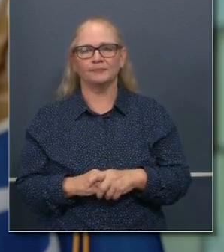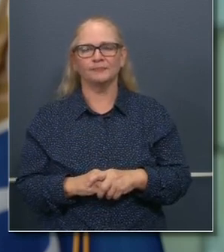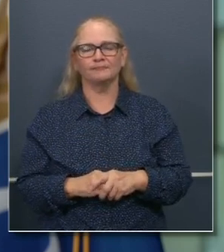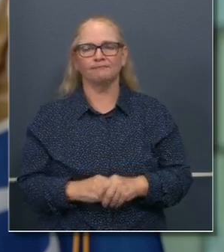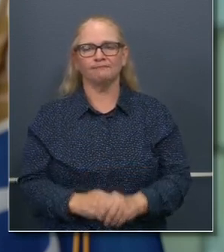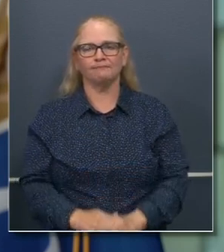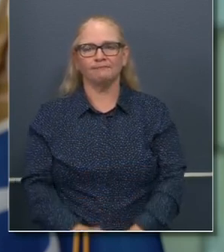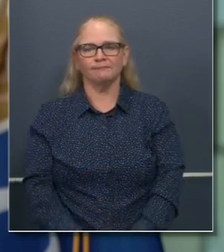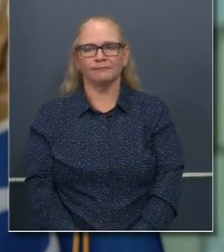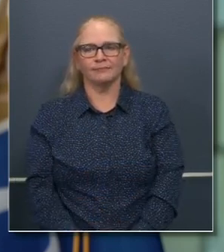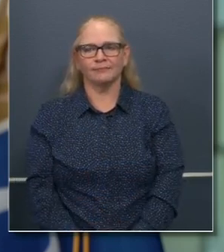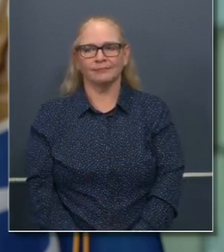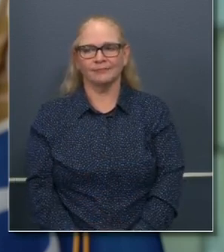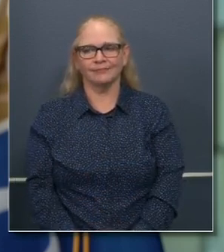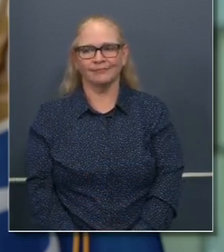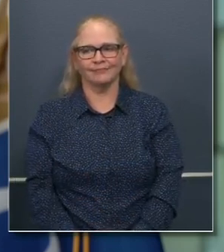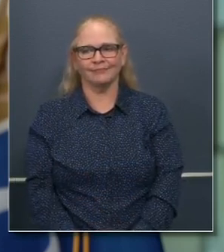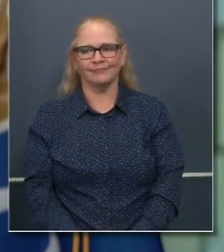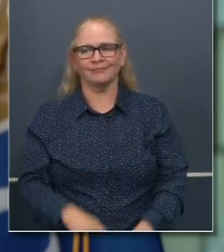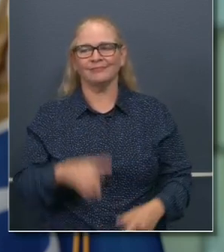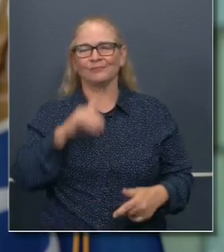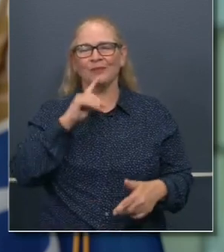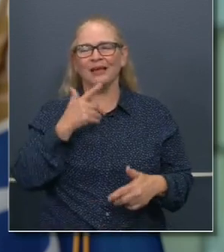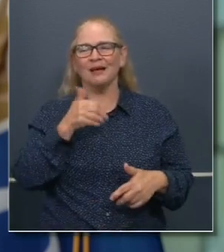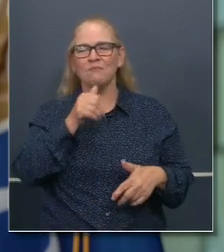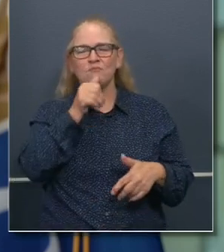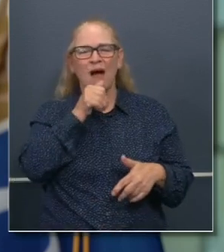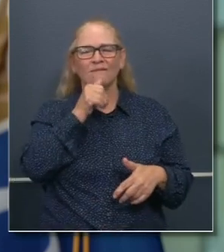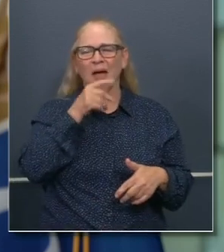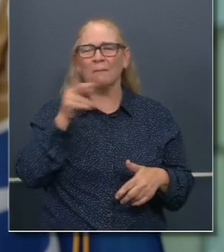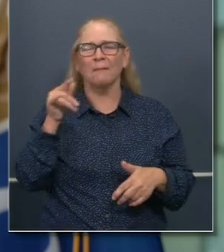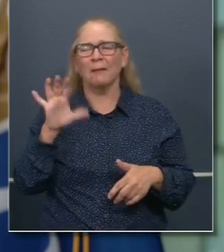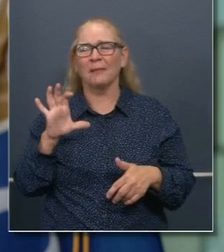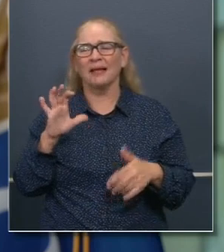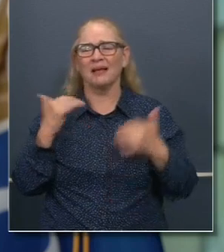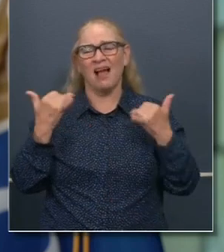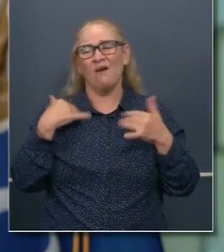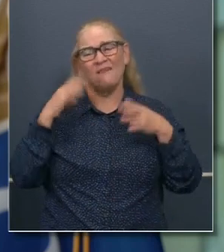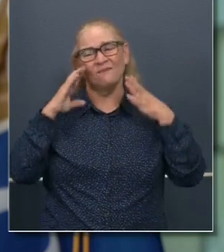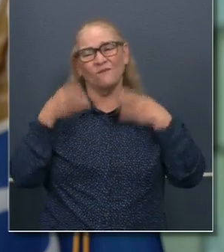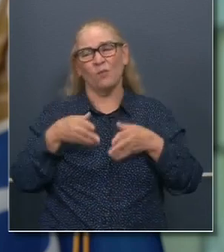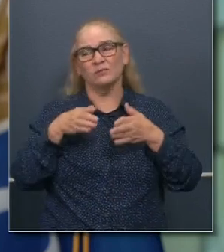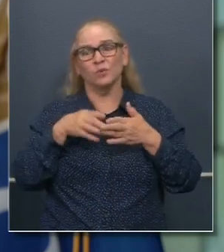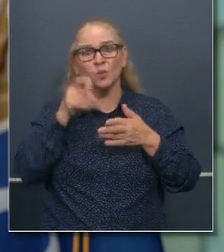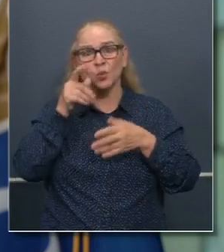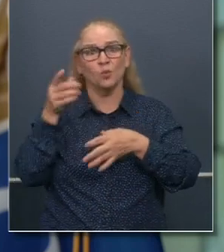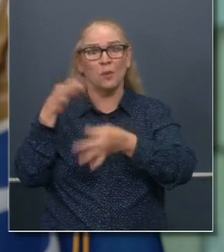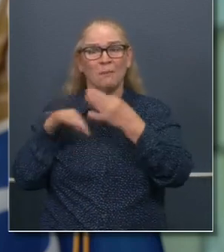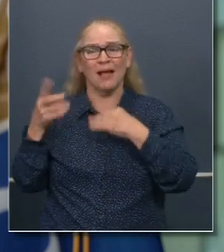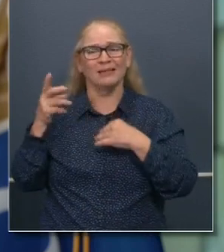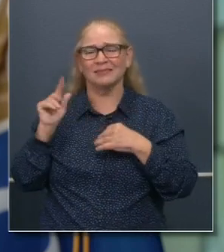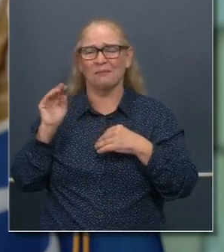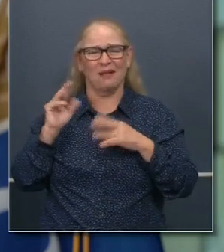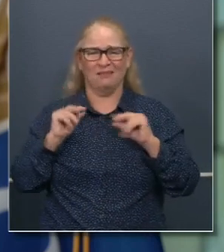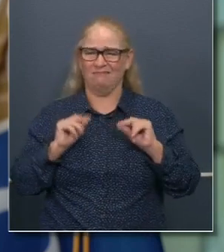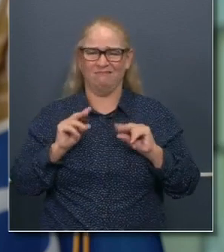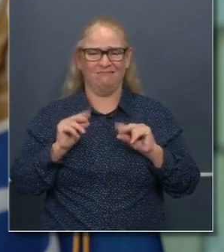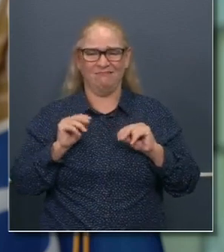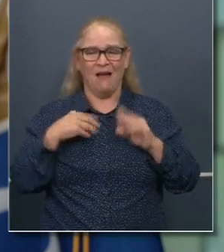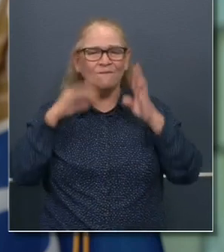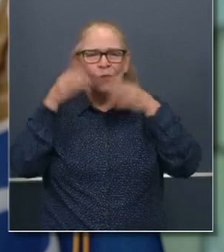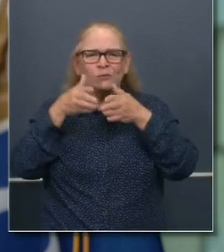publicly. That's not what I'm focused on right now. focused on what I need to be focused on, and that's you and your health.